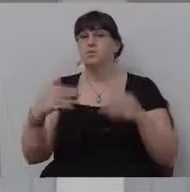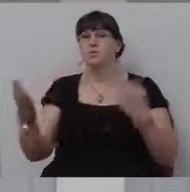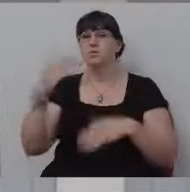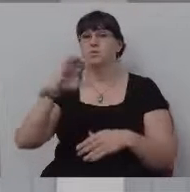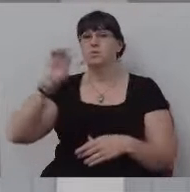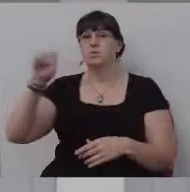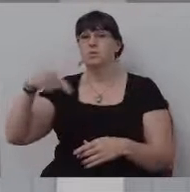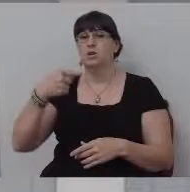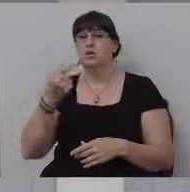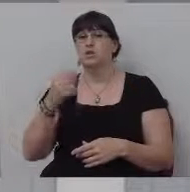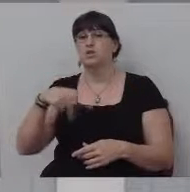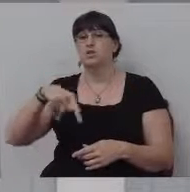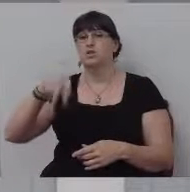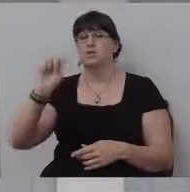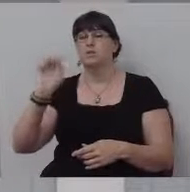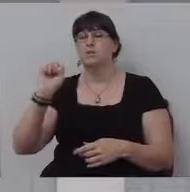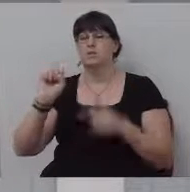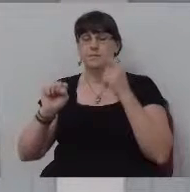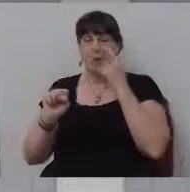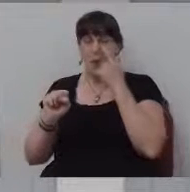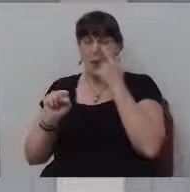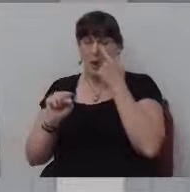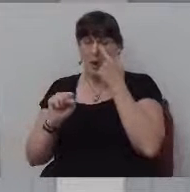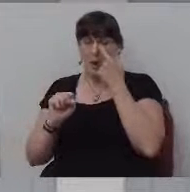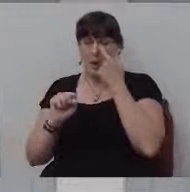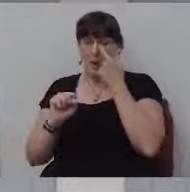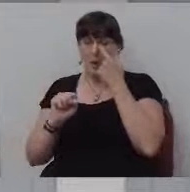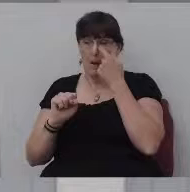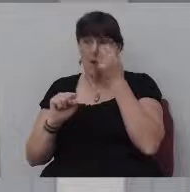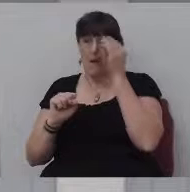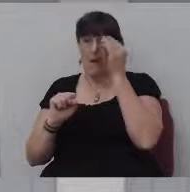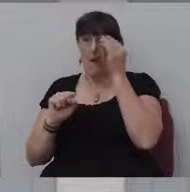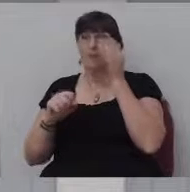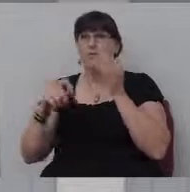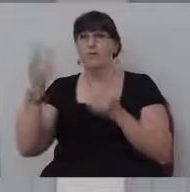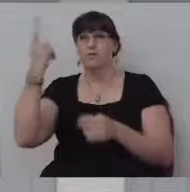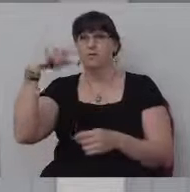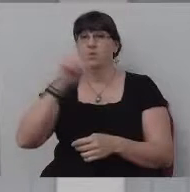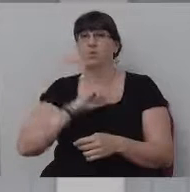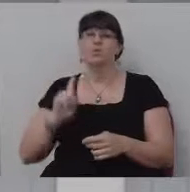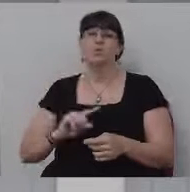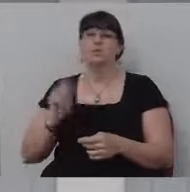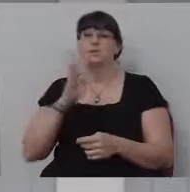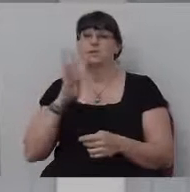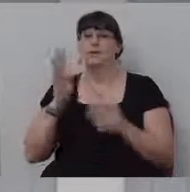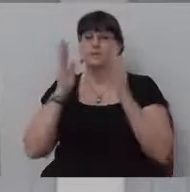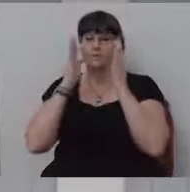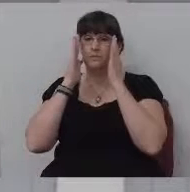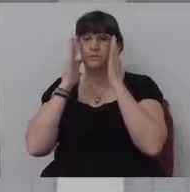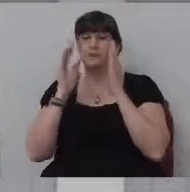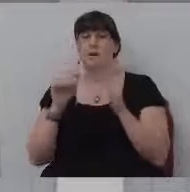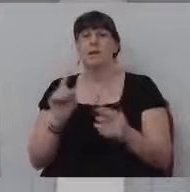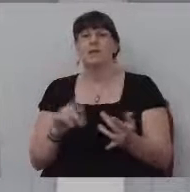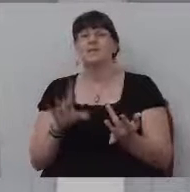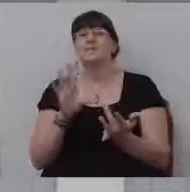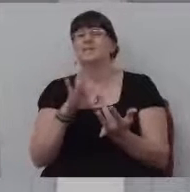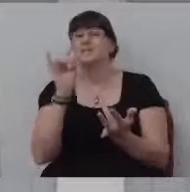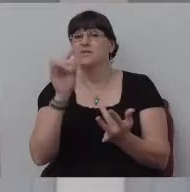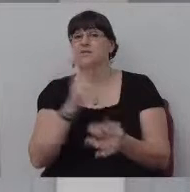as much as the Lord has said, ye shall henceforth return no more that way. God says specifically the king of